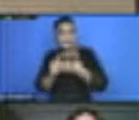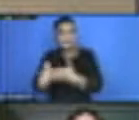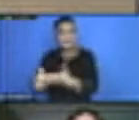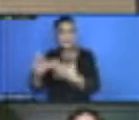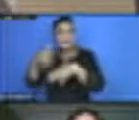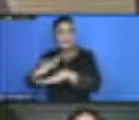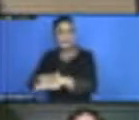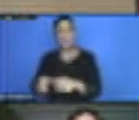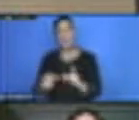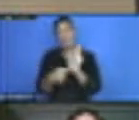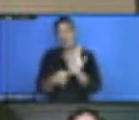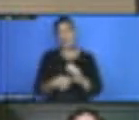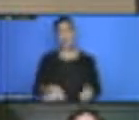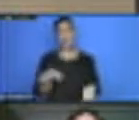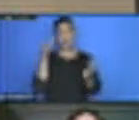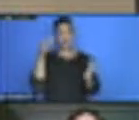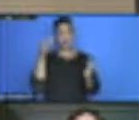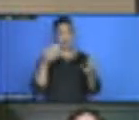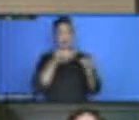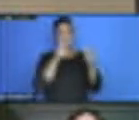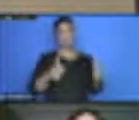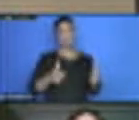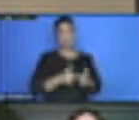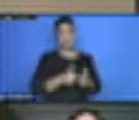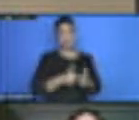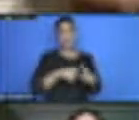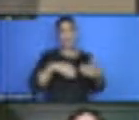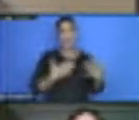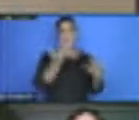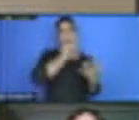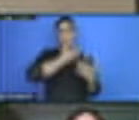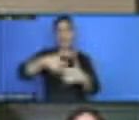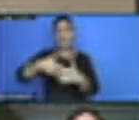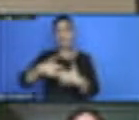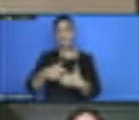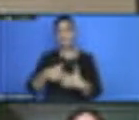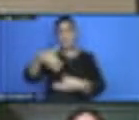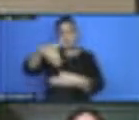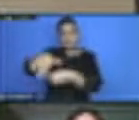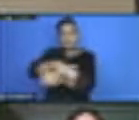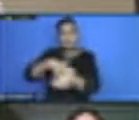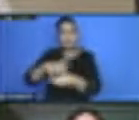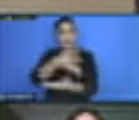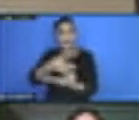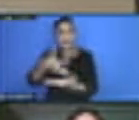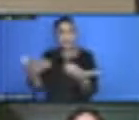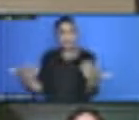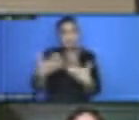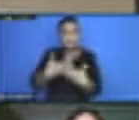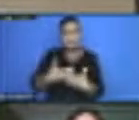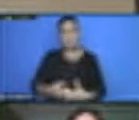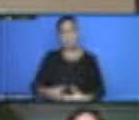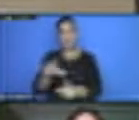local level, how do we put it in indigenous languages? How do we incorporate our culture into it and make sure it reflects